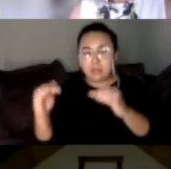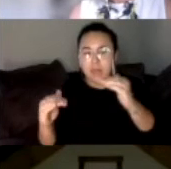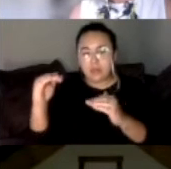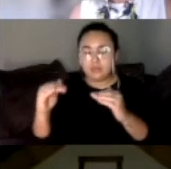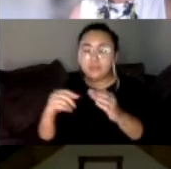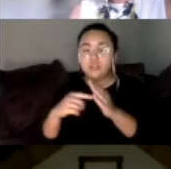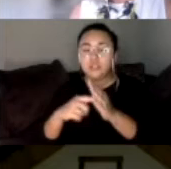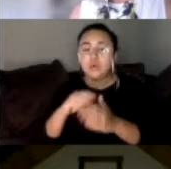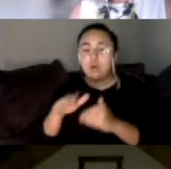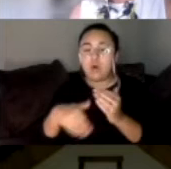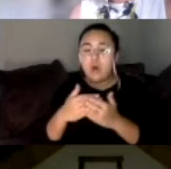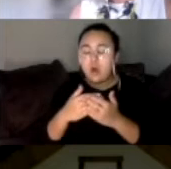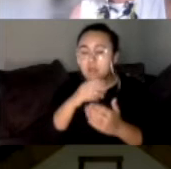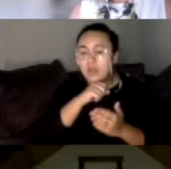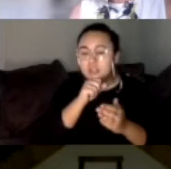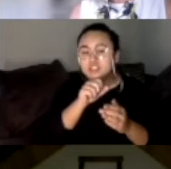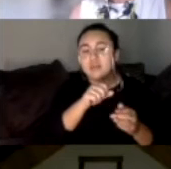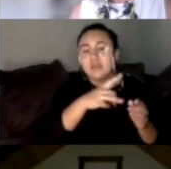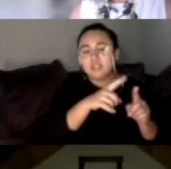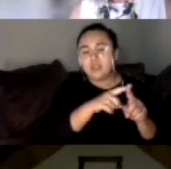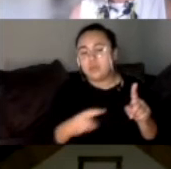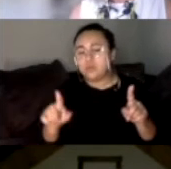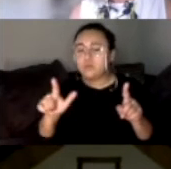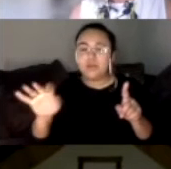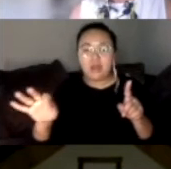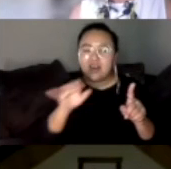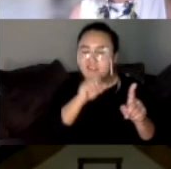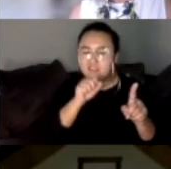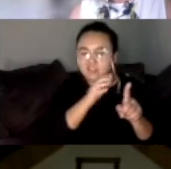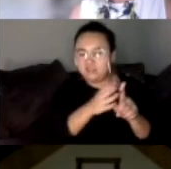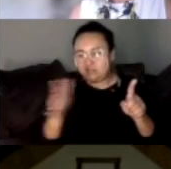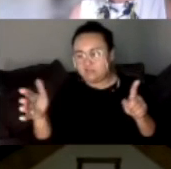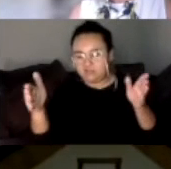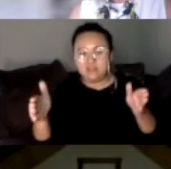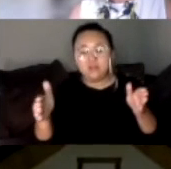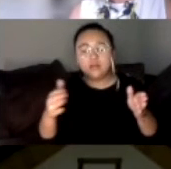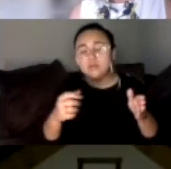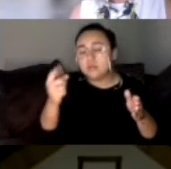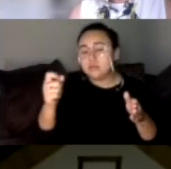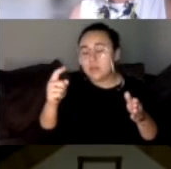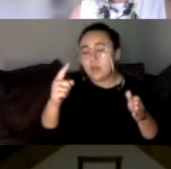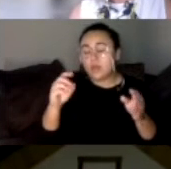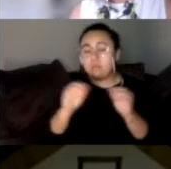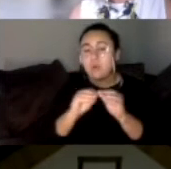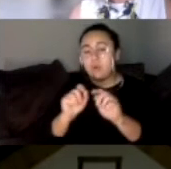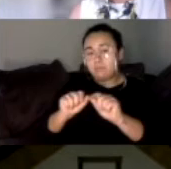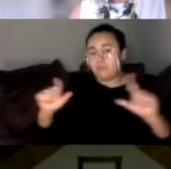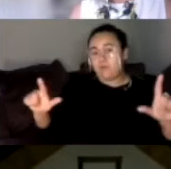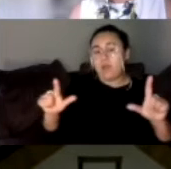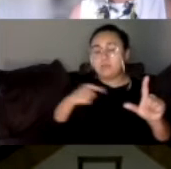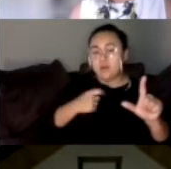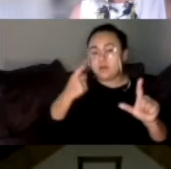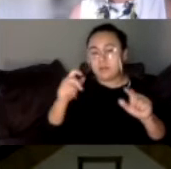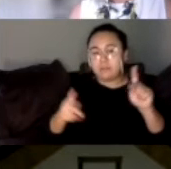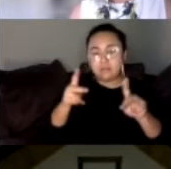voters aged 18 to 29. I do think as a framing for understanding people's answers to the poll is to just remember